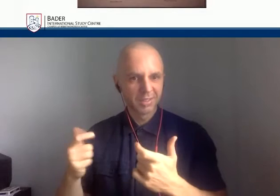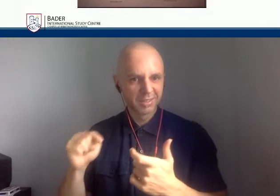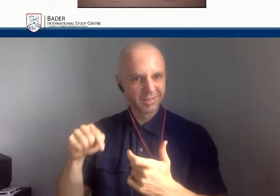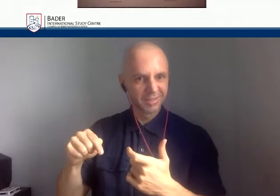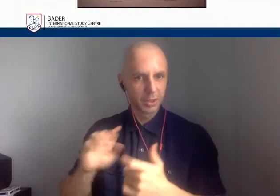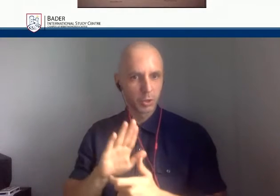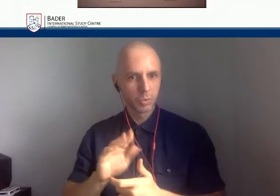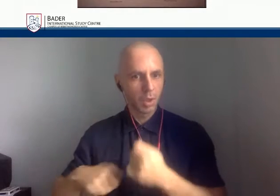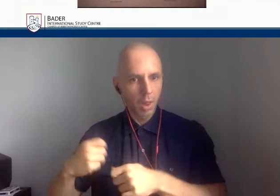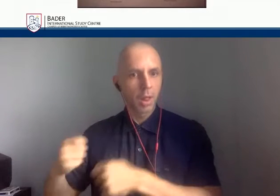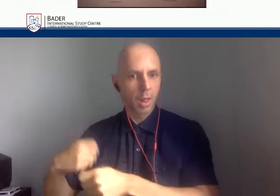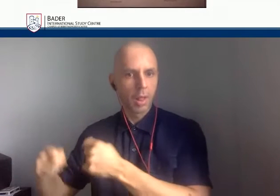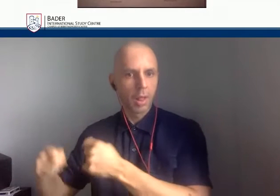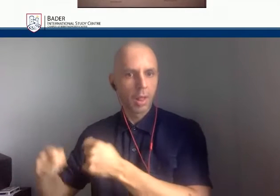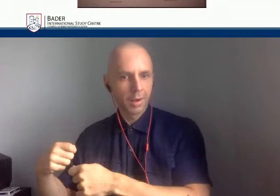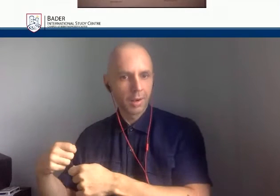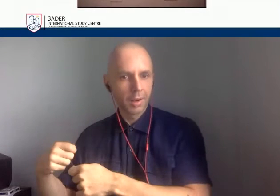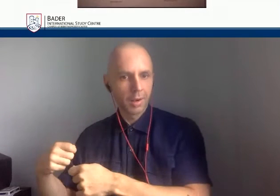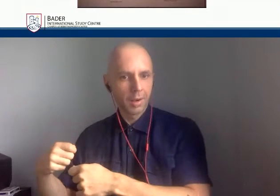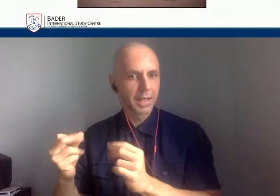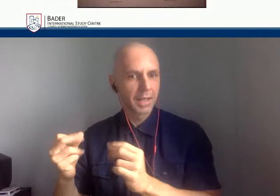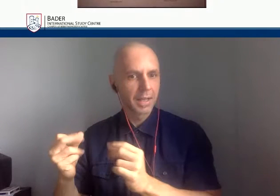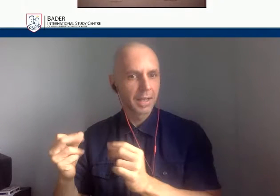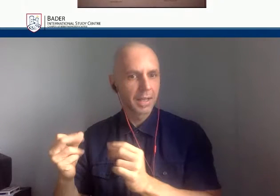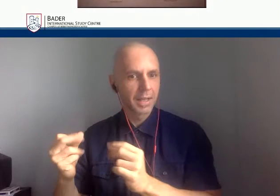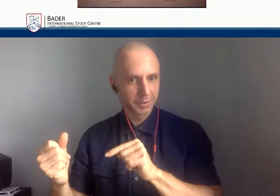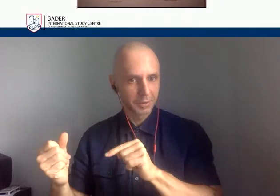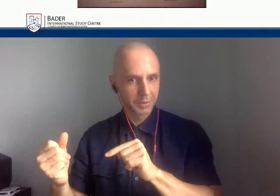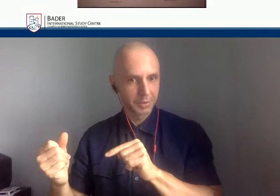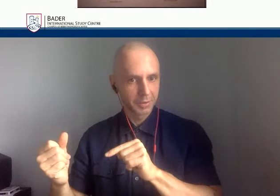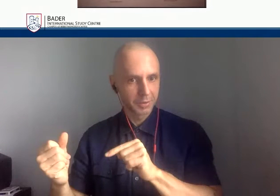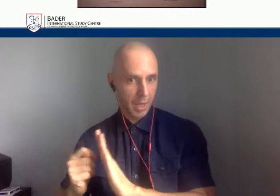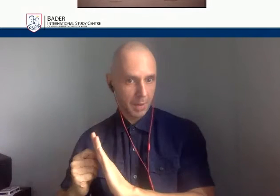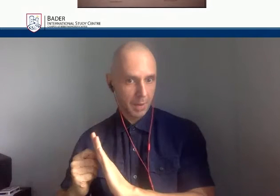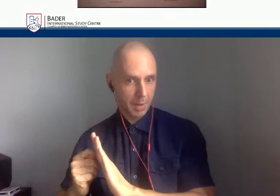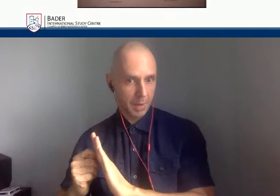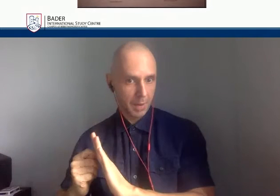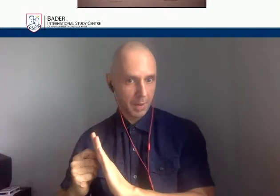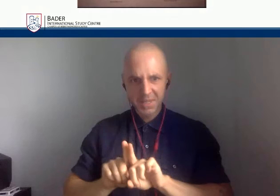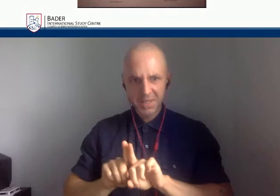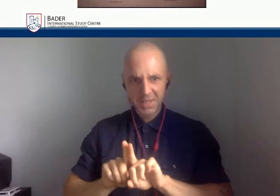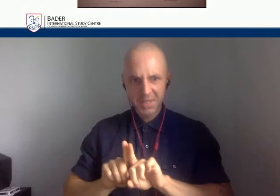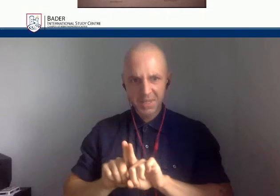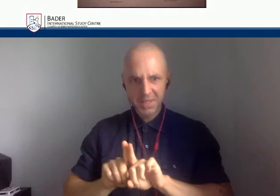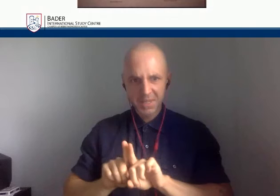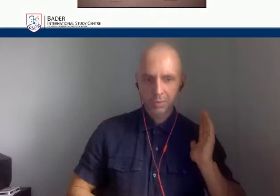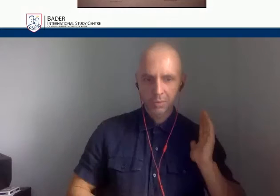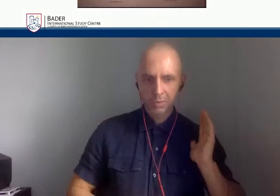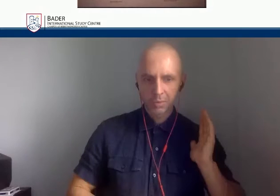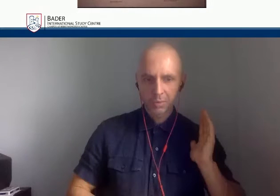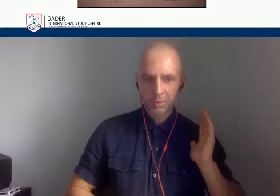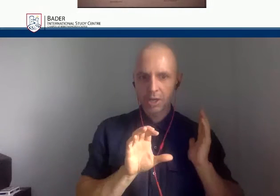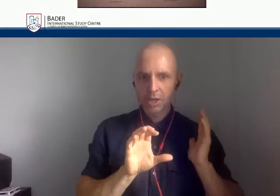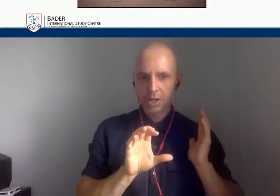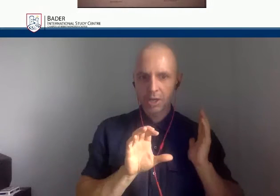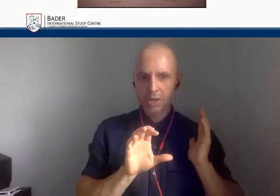and it was exactly the same with people in the past that in the 1600s when